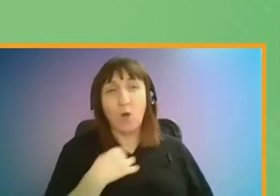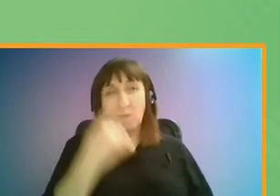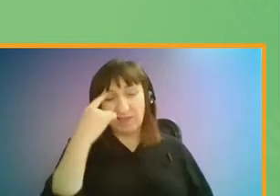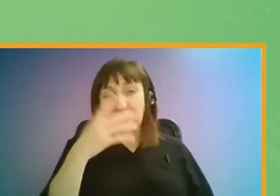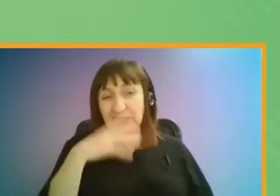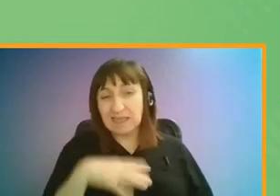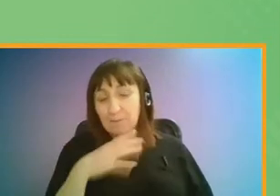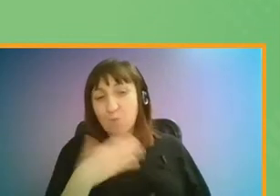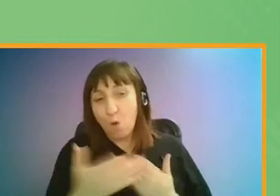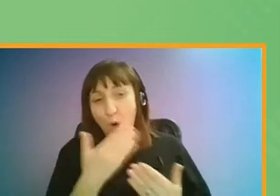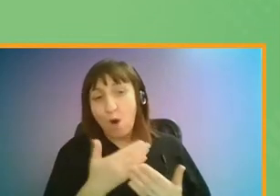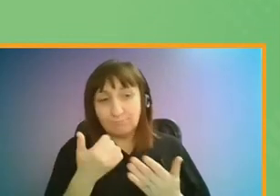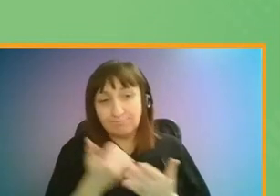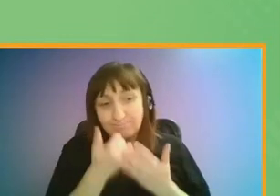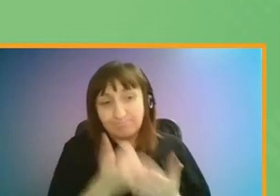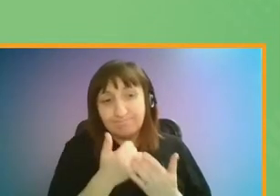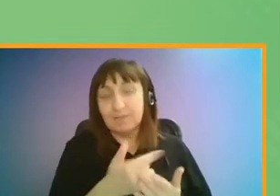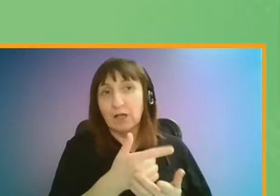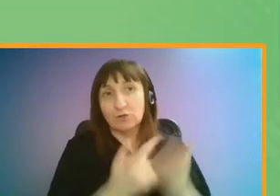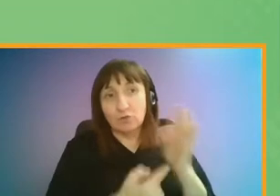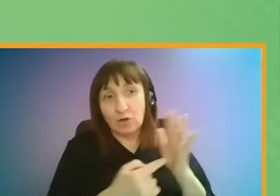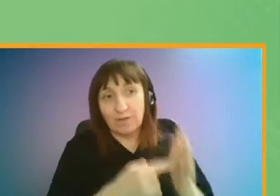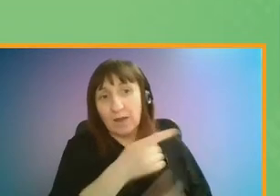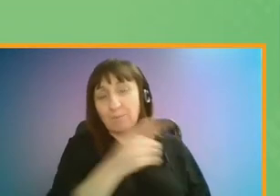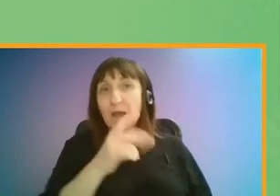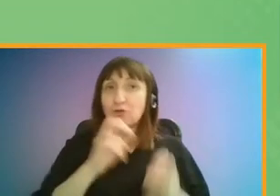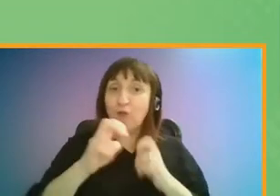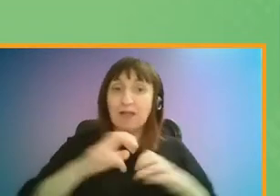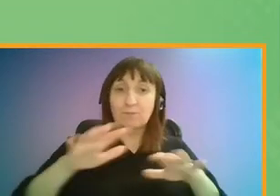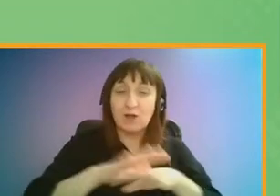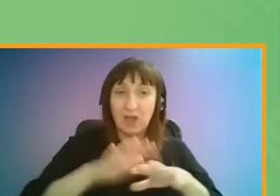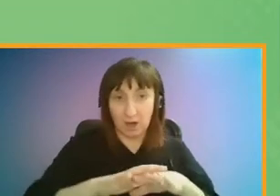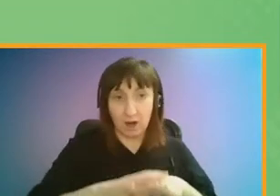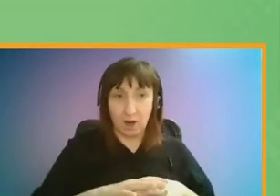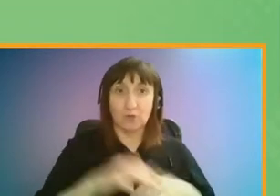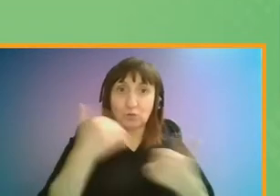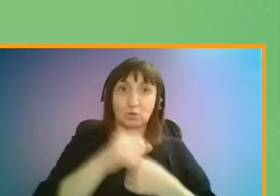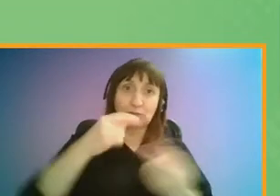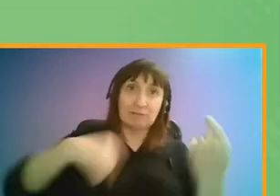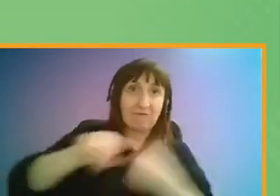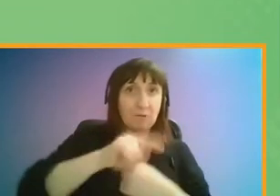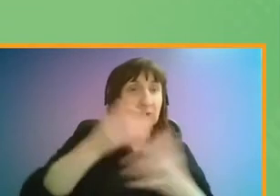be done to represent these key user groups to make sure that the transport network works for everyone.